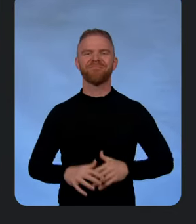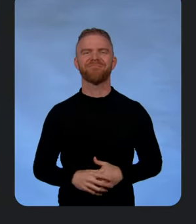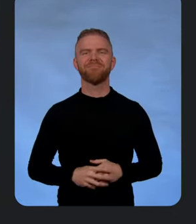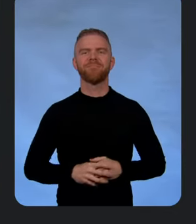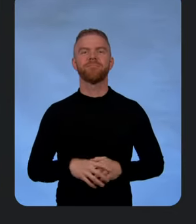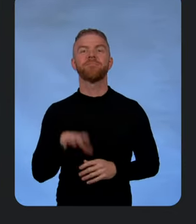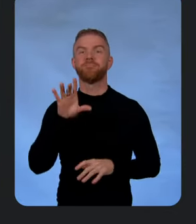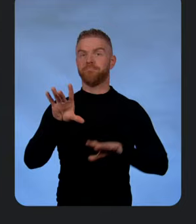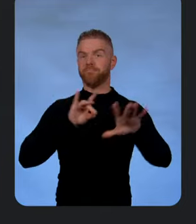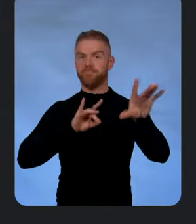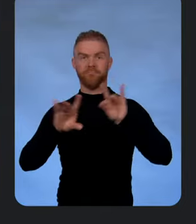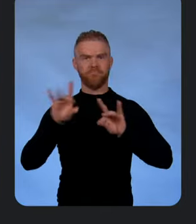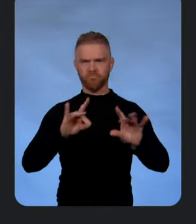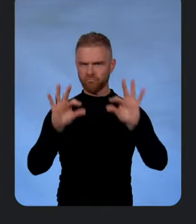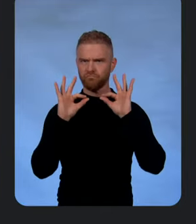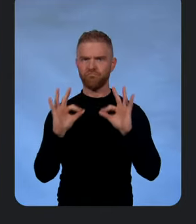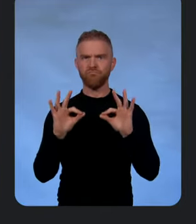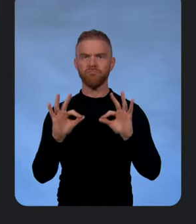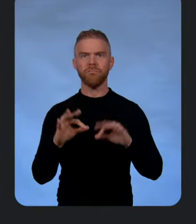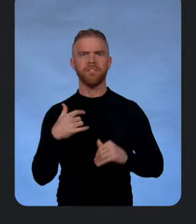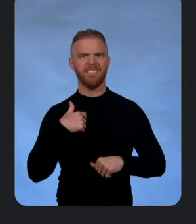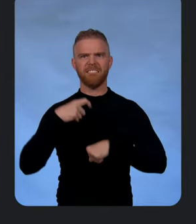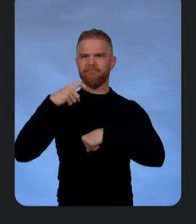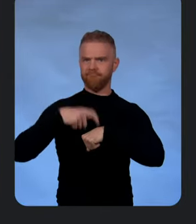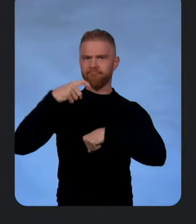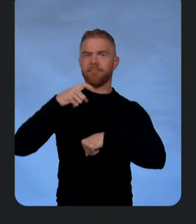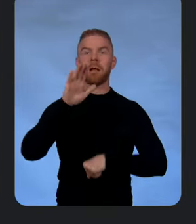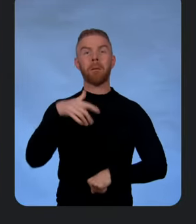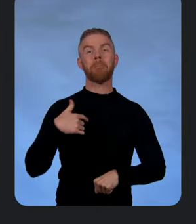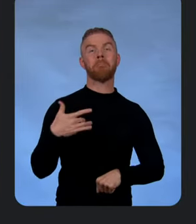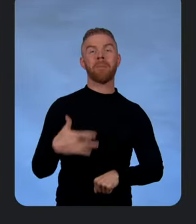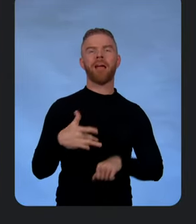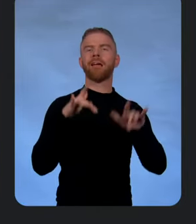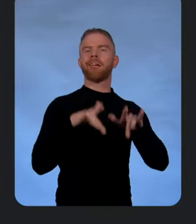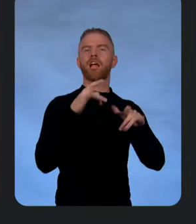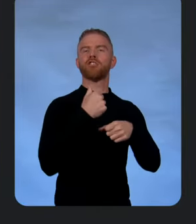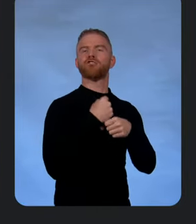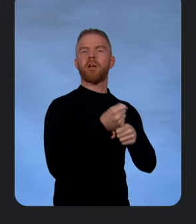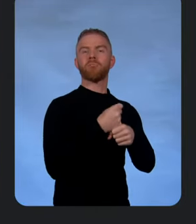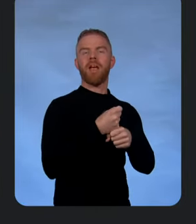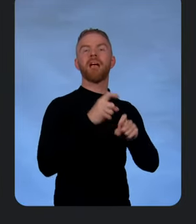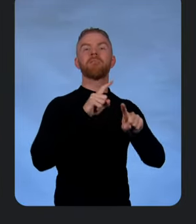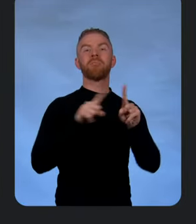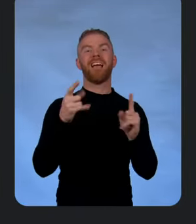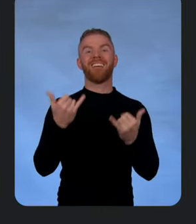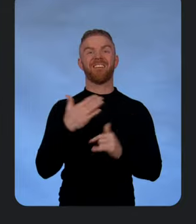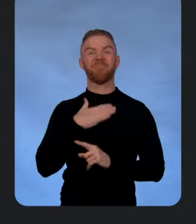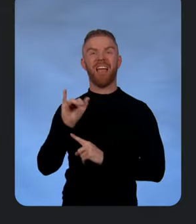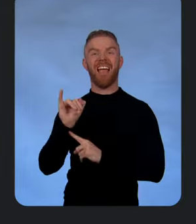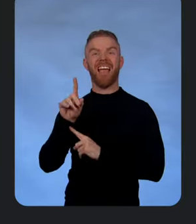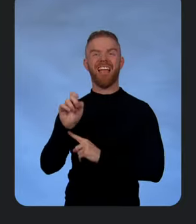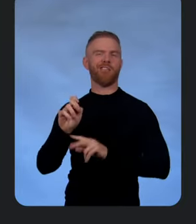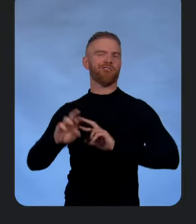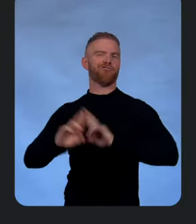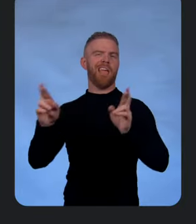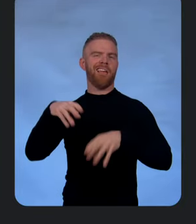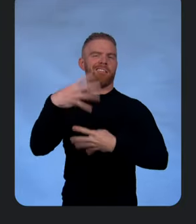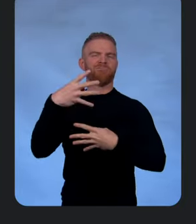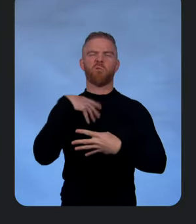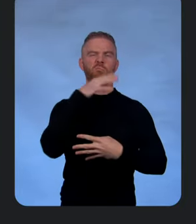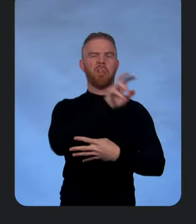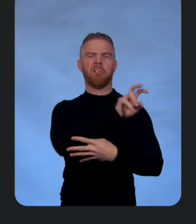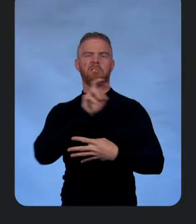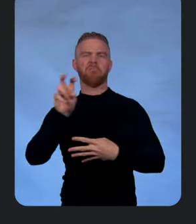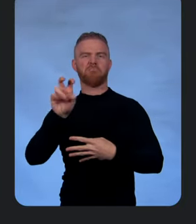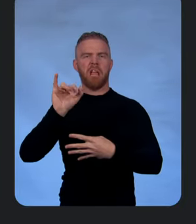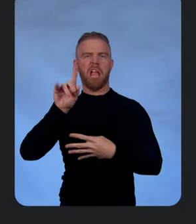we're on the clock. I would normally hit generate and open this up in the IDE. I've already got an IDE waiting for us. Let's just switch over to that. Okay. And so here's